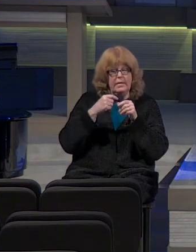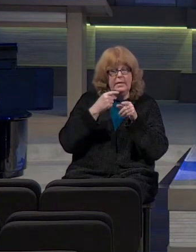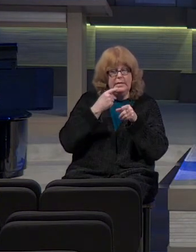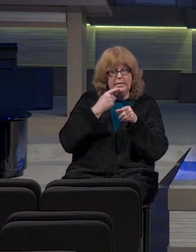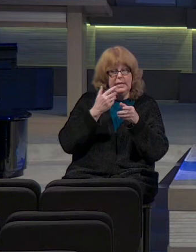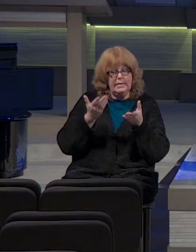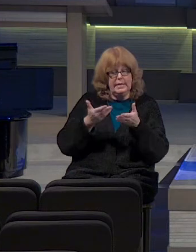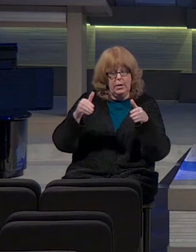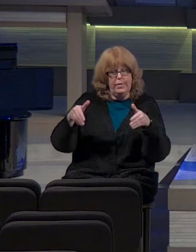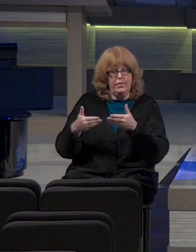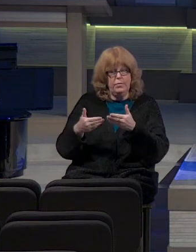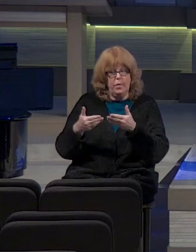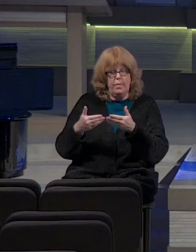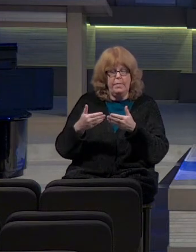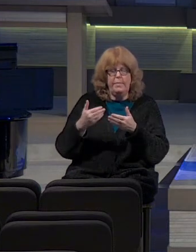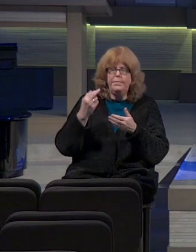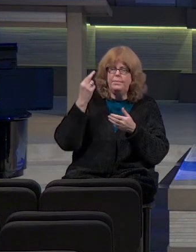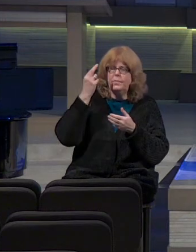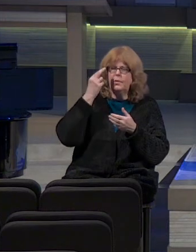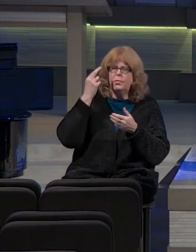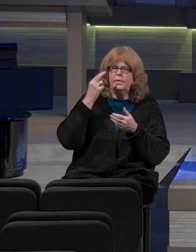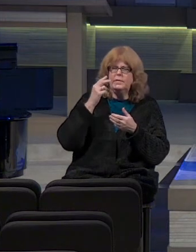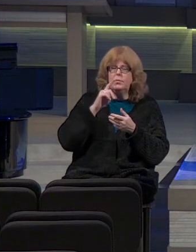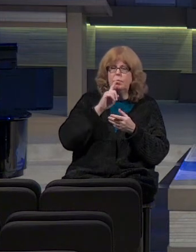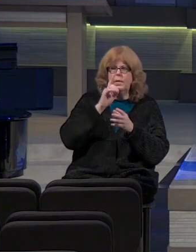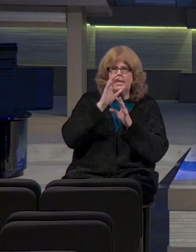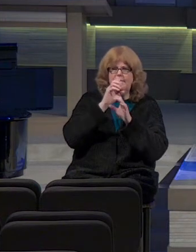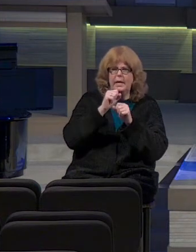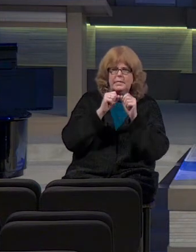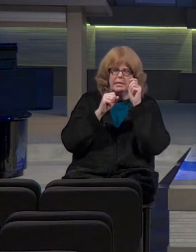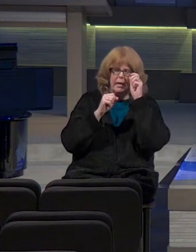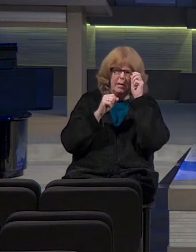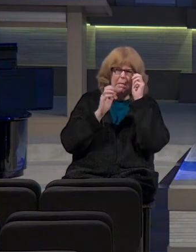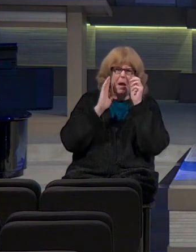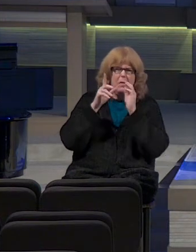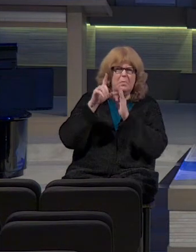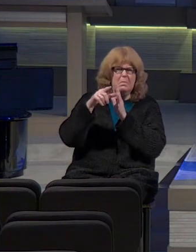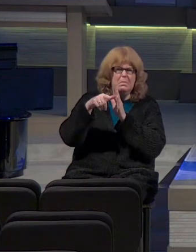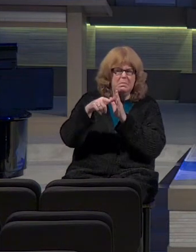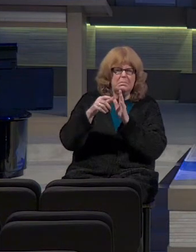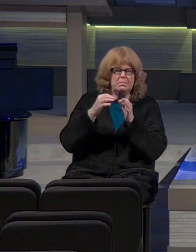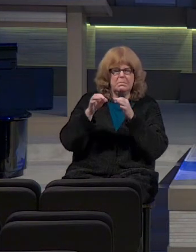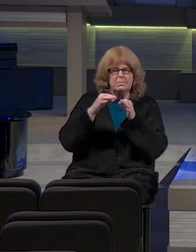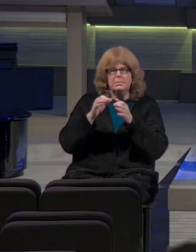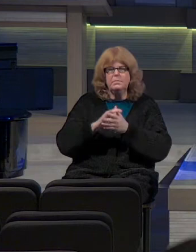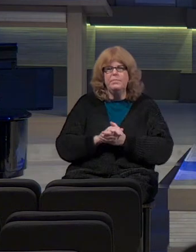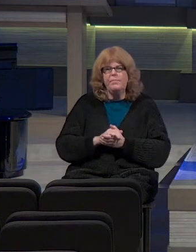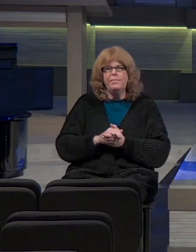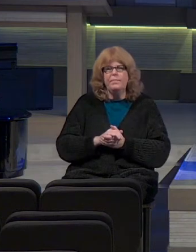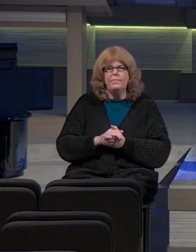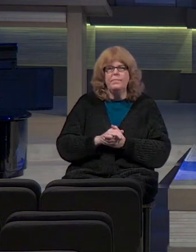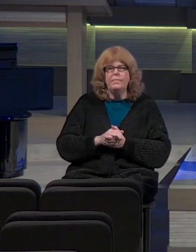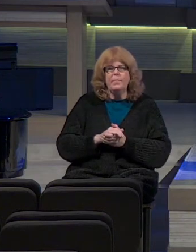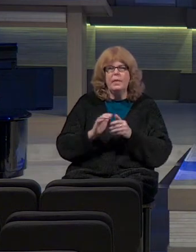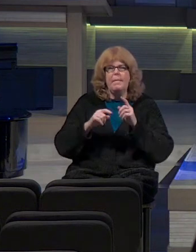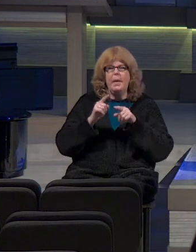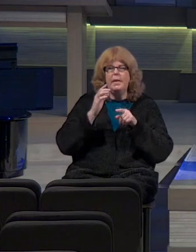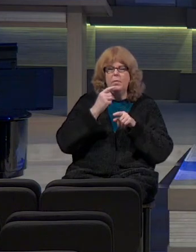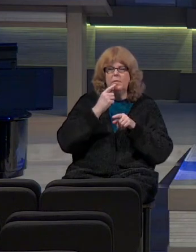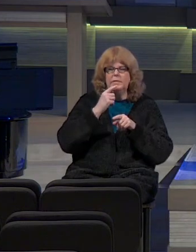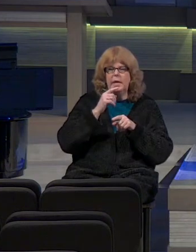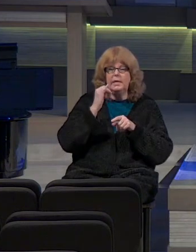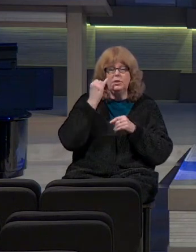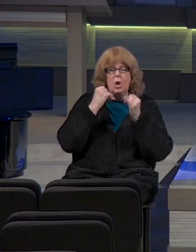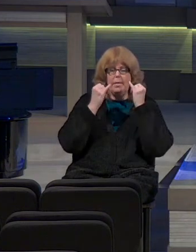introduction. The reason for that is somewhat fascinating, but we'll get to that a little bit later on. Suffice it to say, his